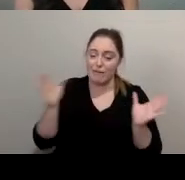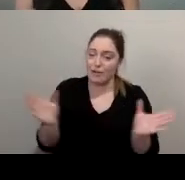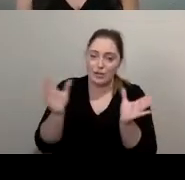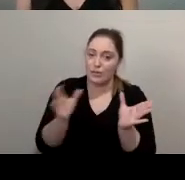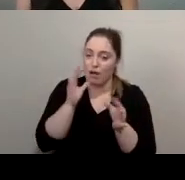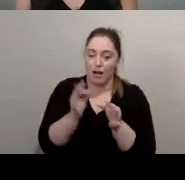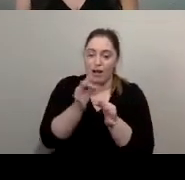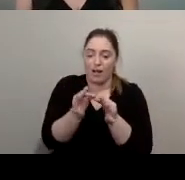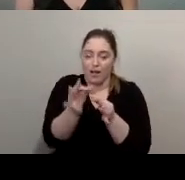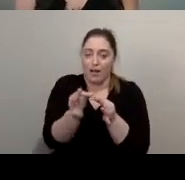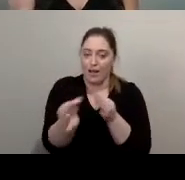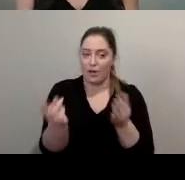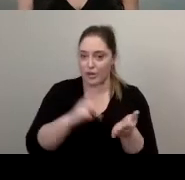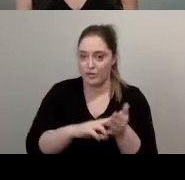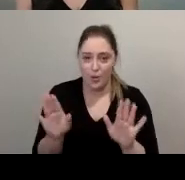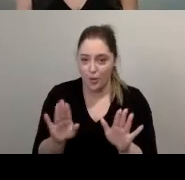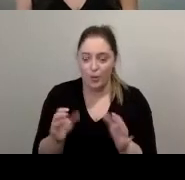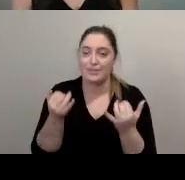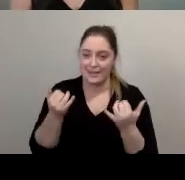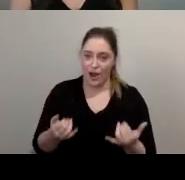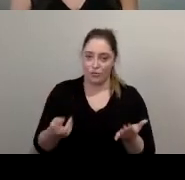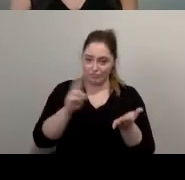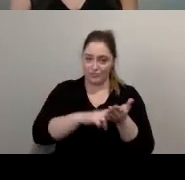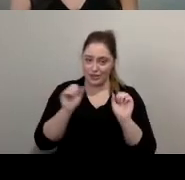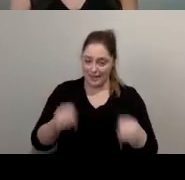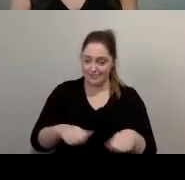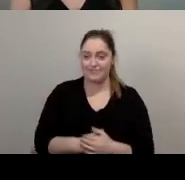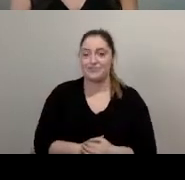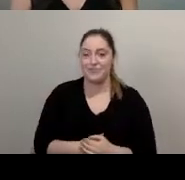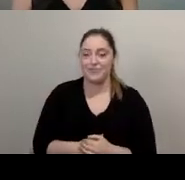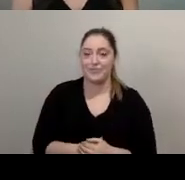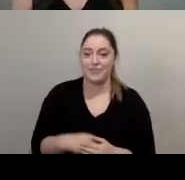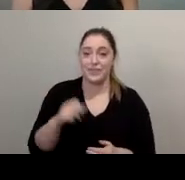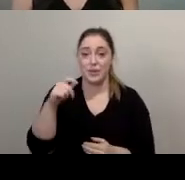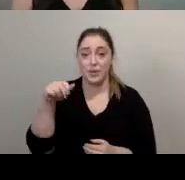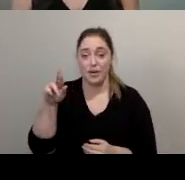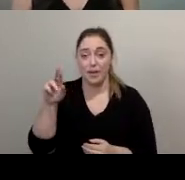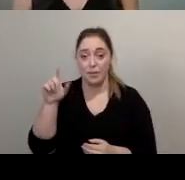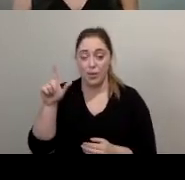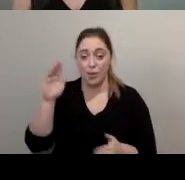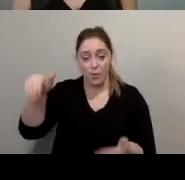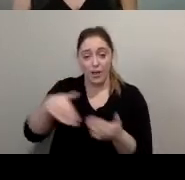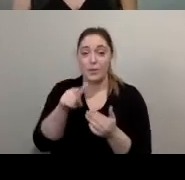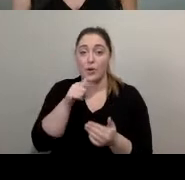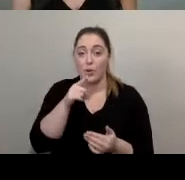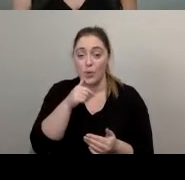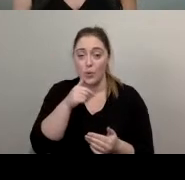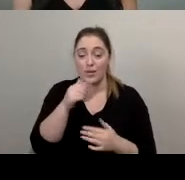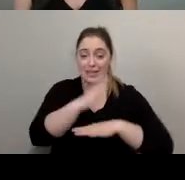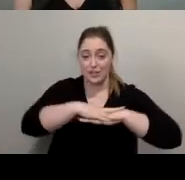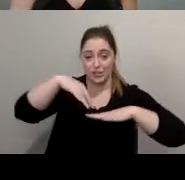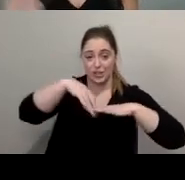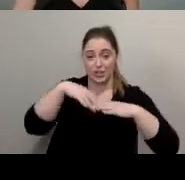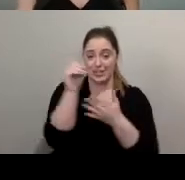and registering because you can do that now for april we are welcoming indigenous designer sean vincent of vincent